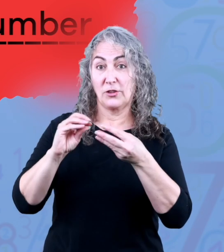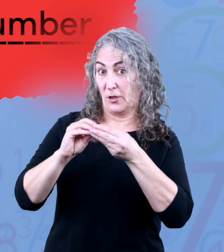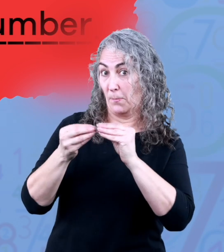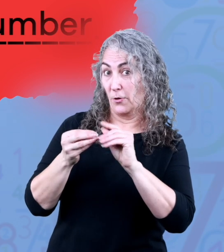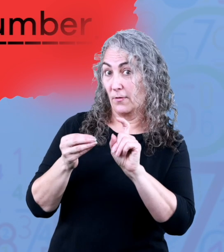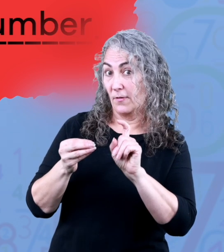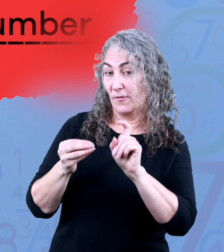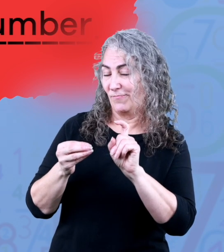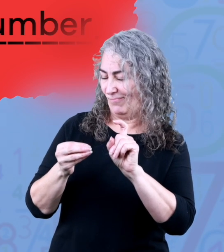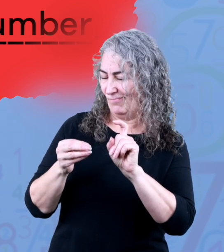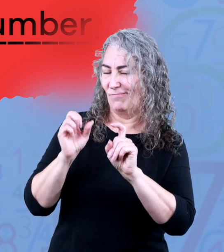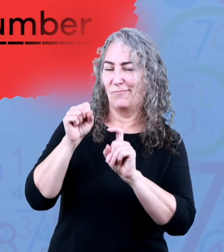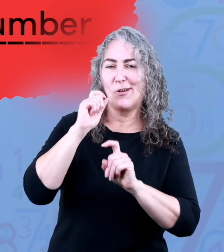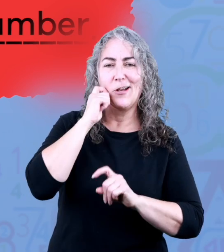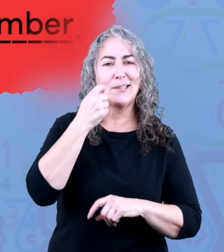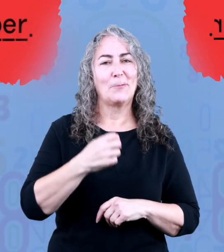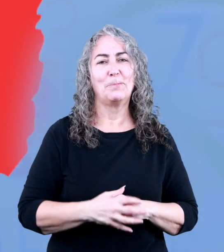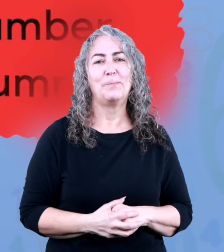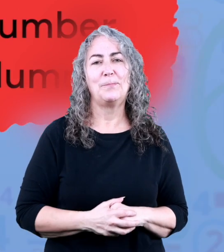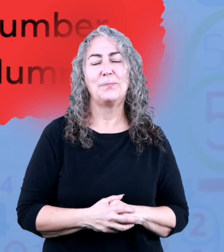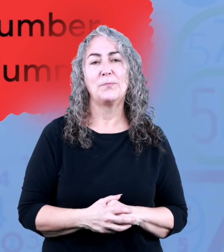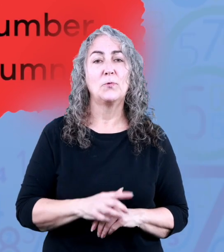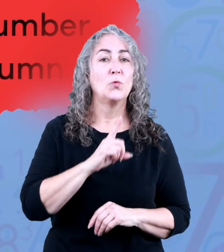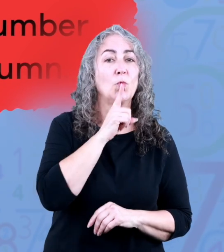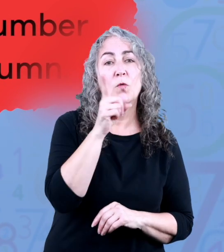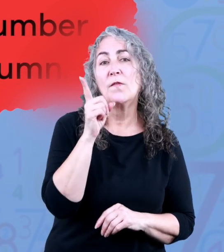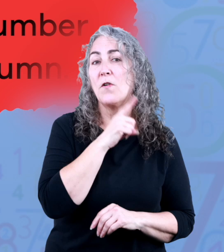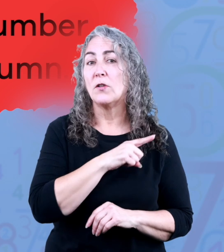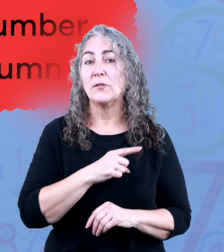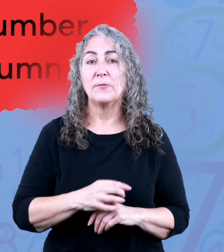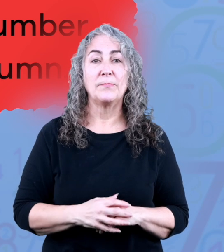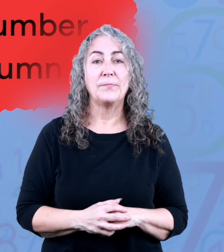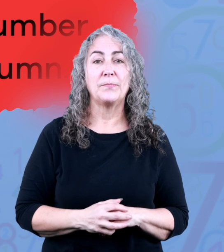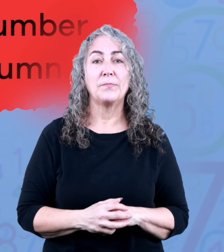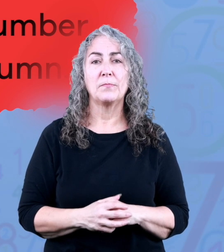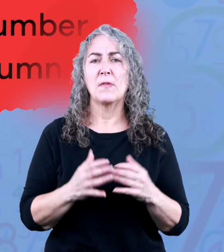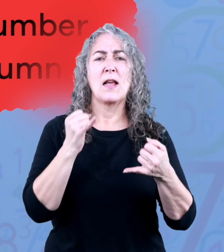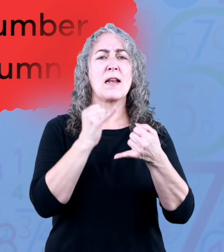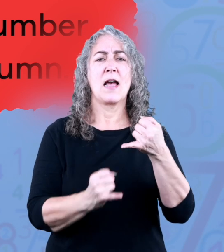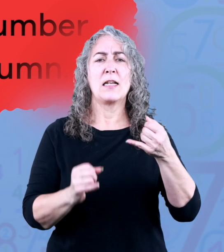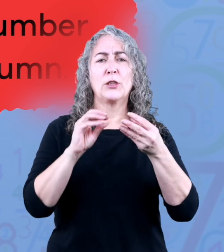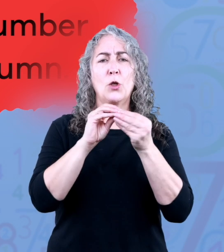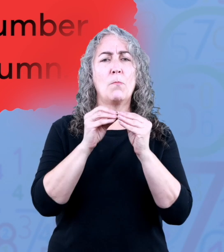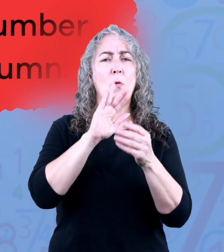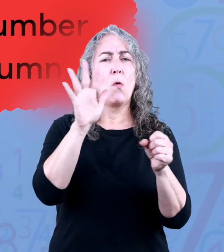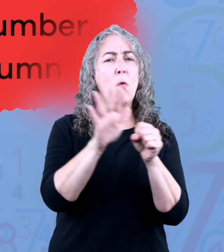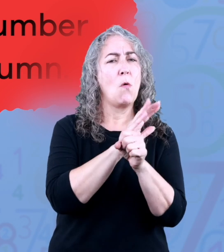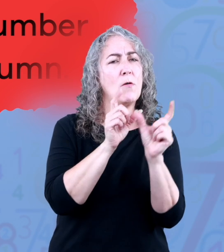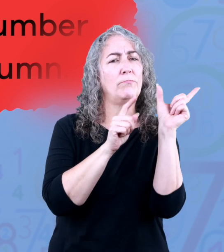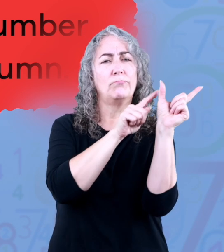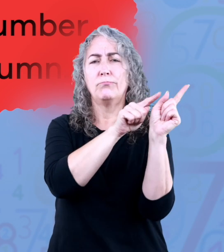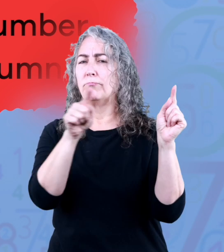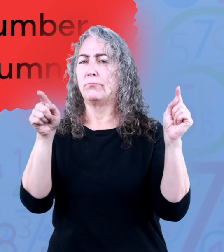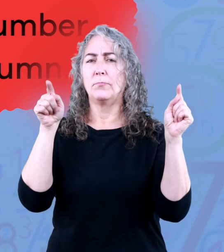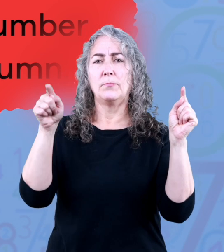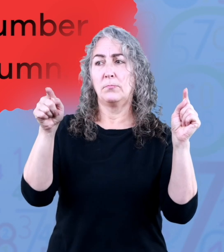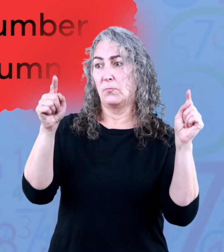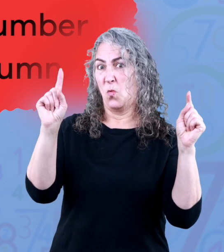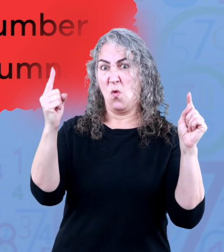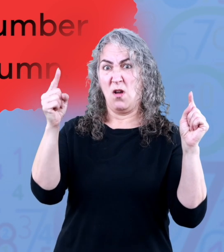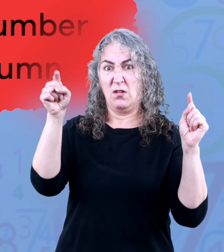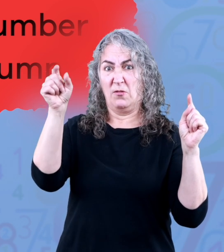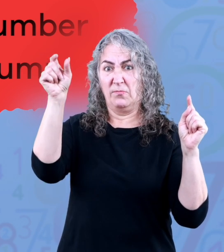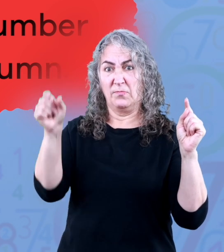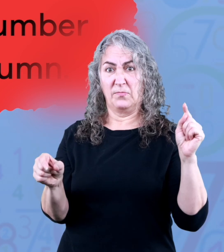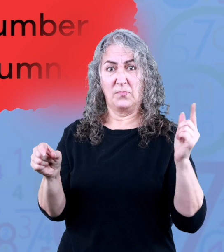you say number awesome true or false the last digit of any whole number always goes